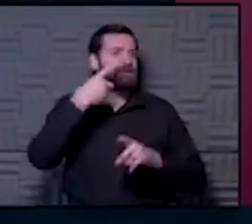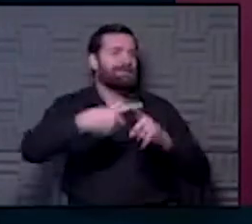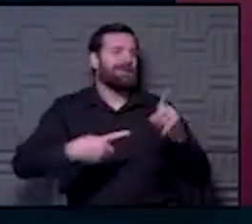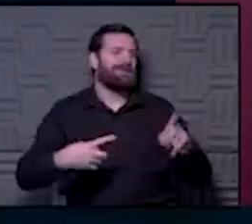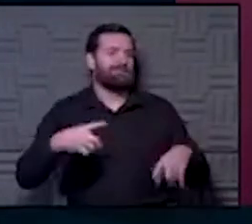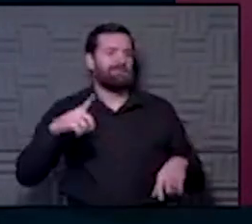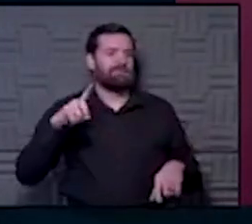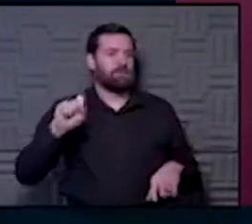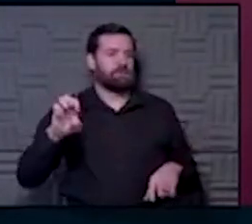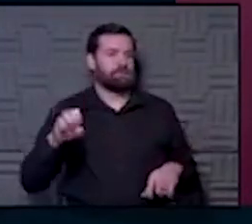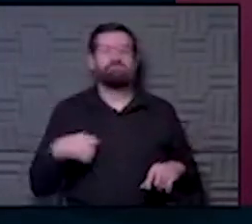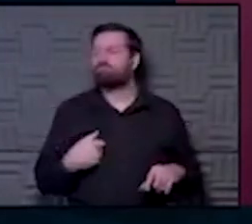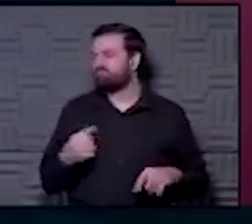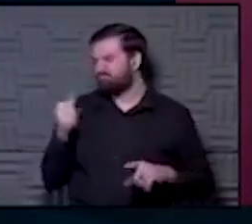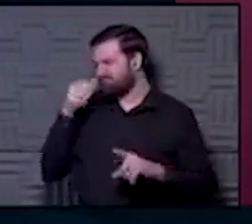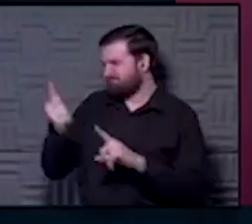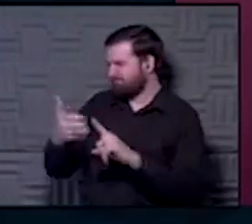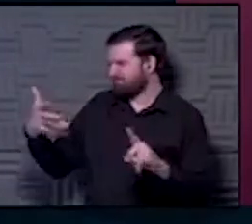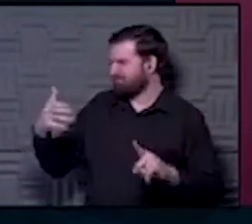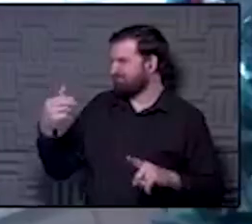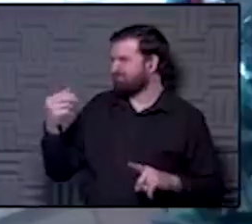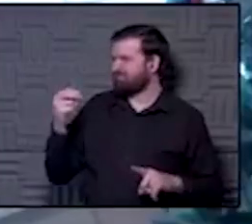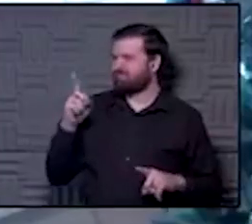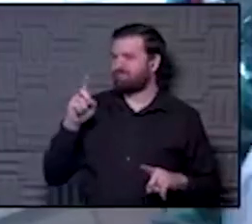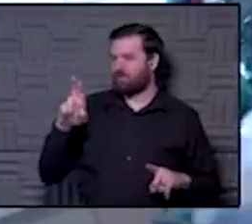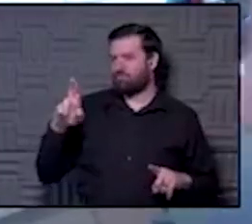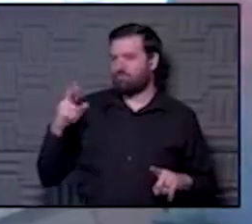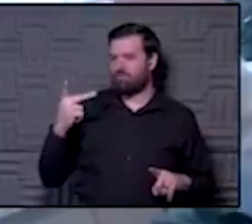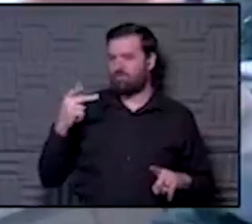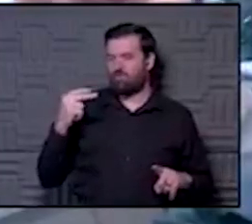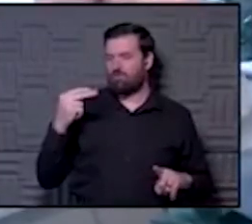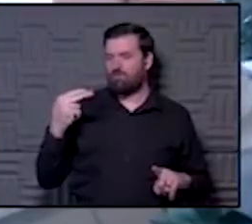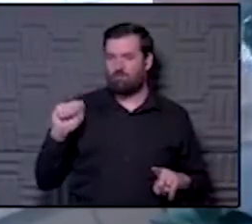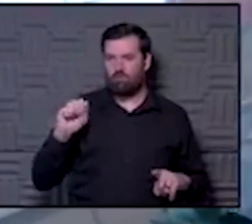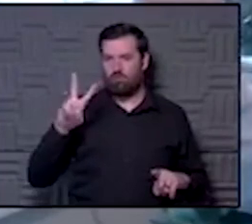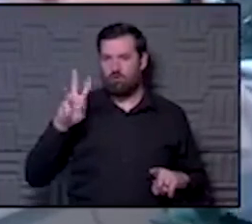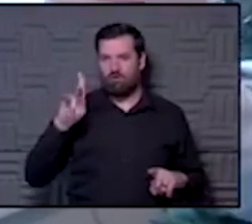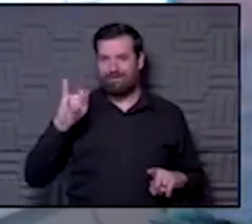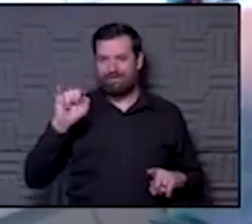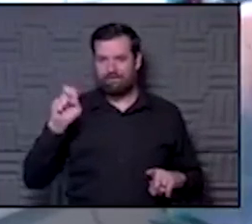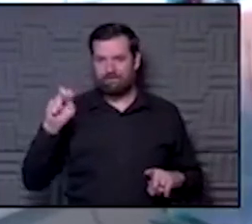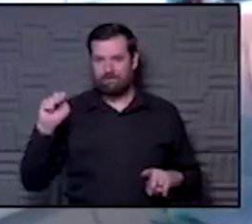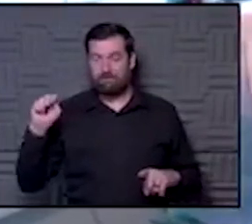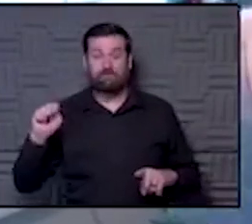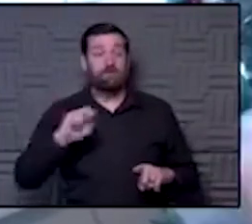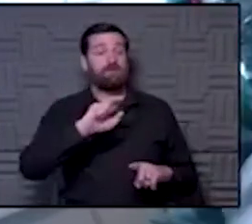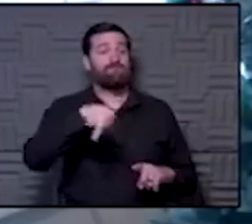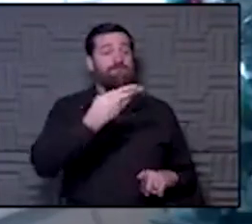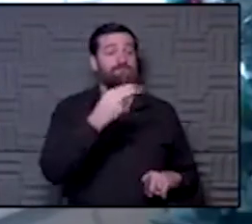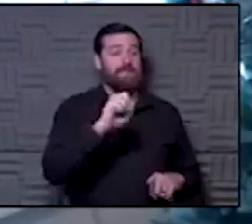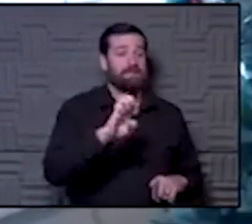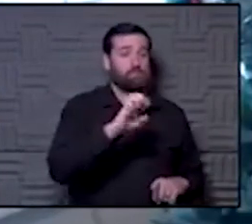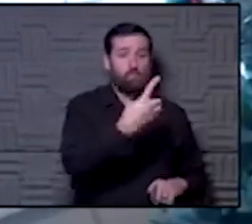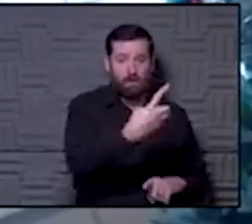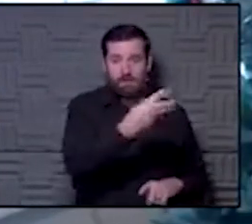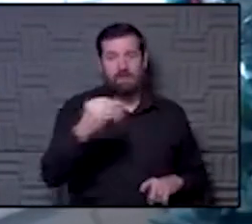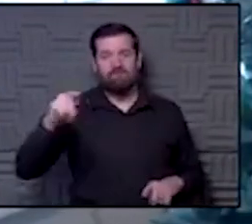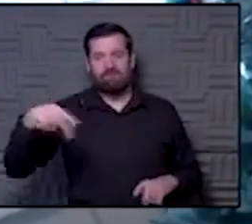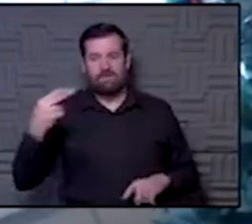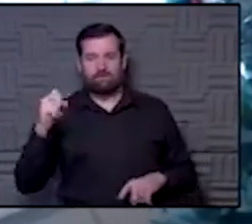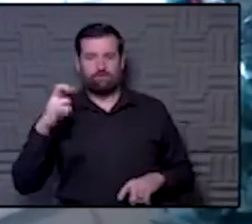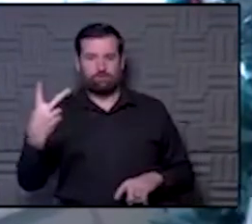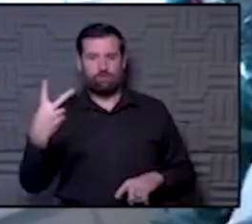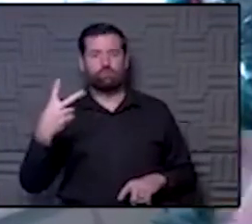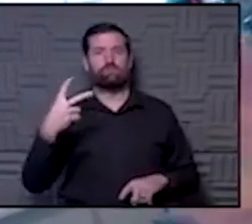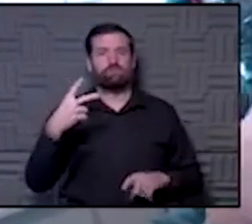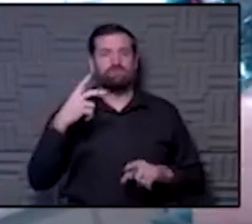Well, I'll just expand on what Dr. Hawkinson just said. The phase one and the phase two studies are usually dose finding